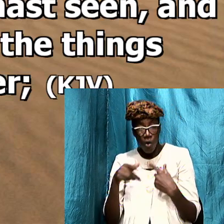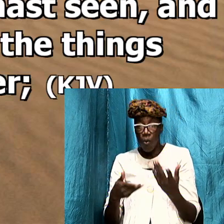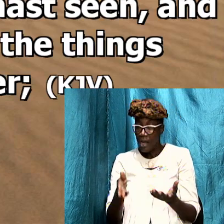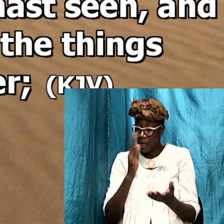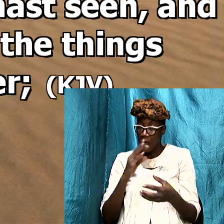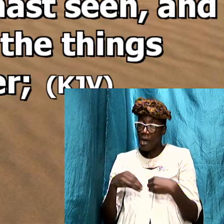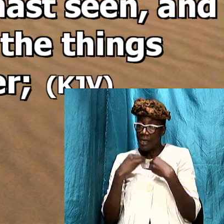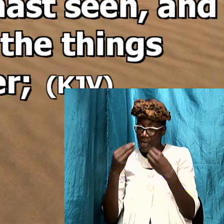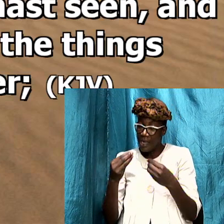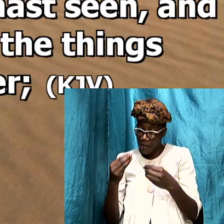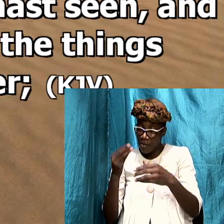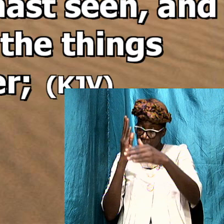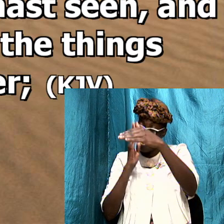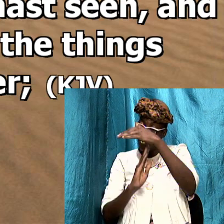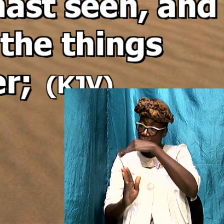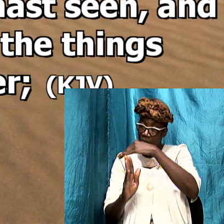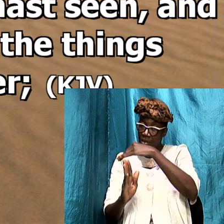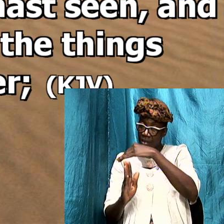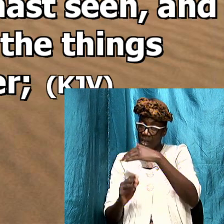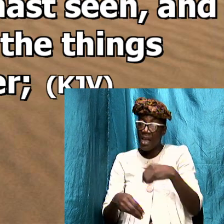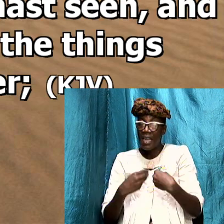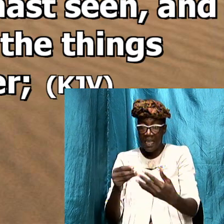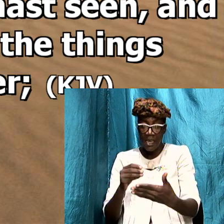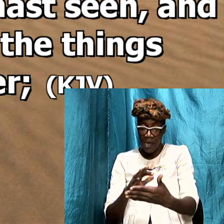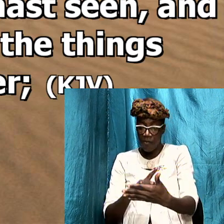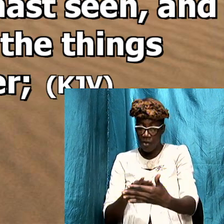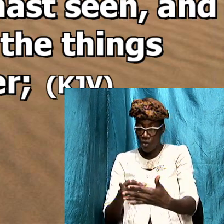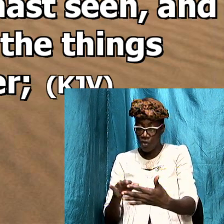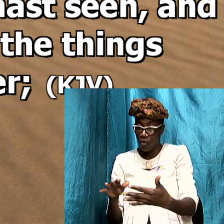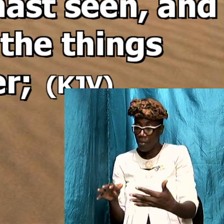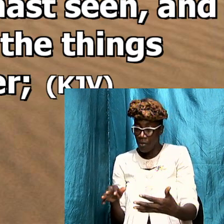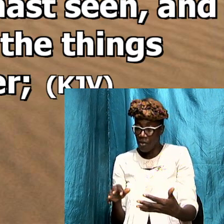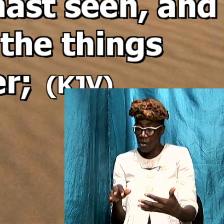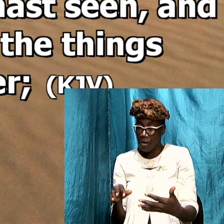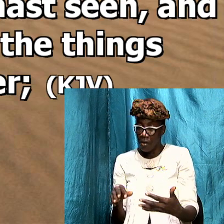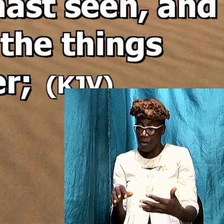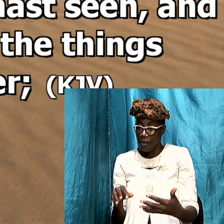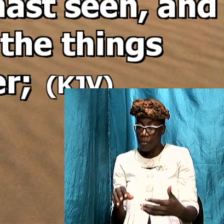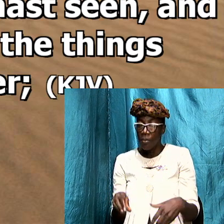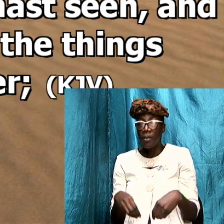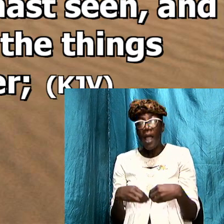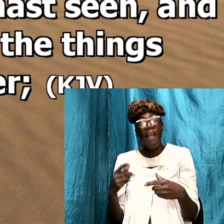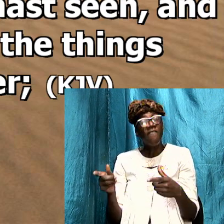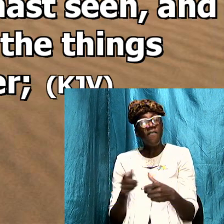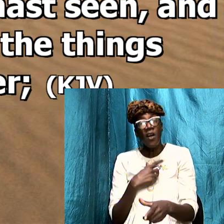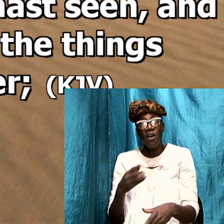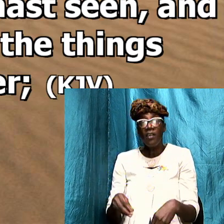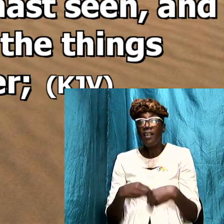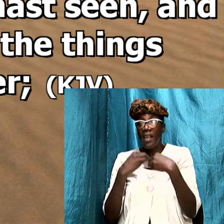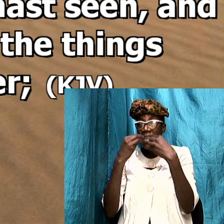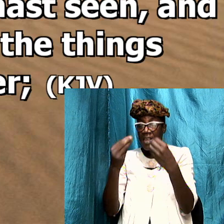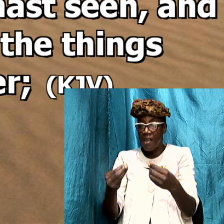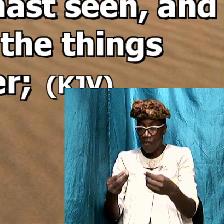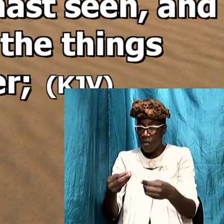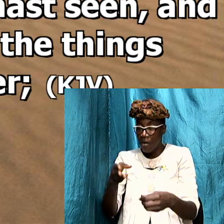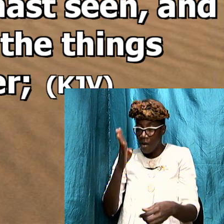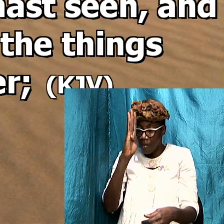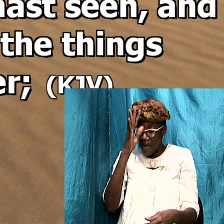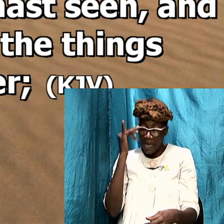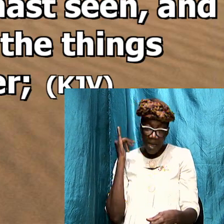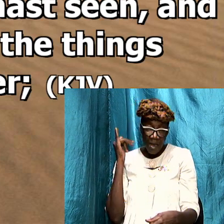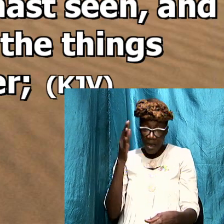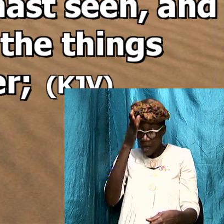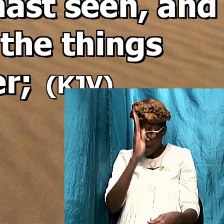and give scriptures they were firstly given by God and understand